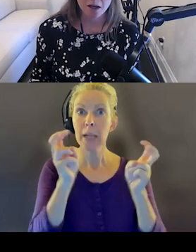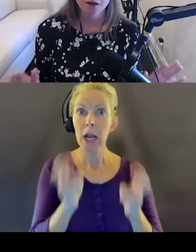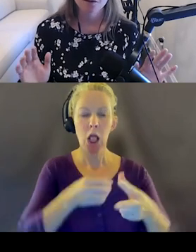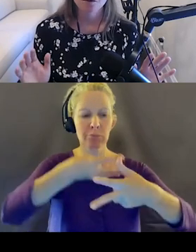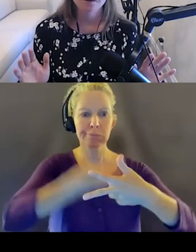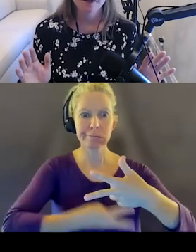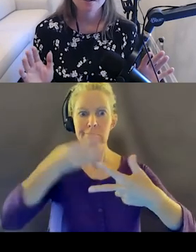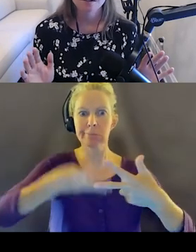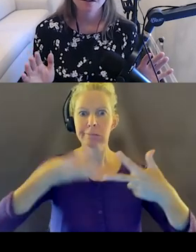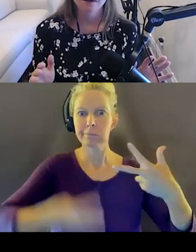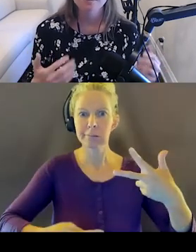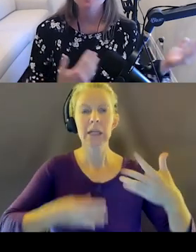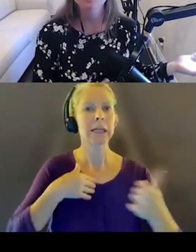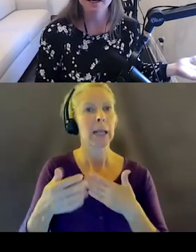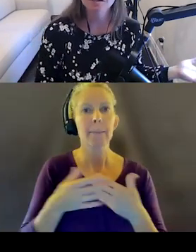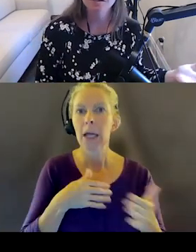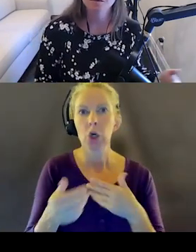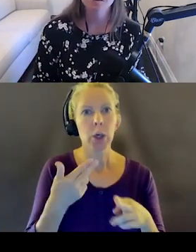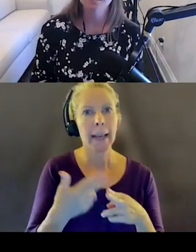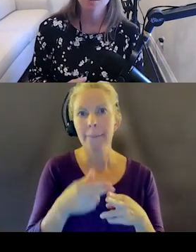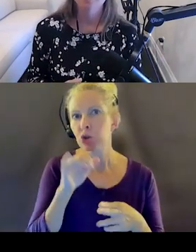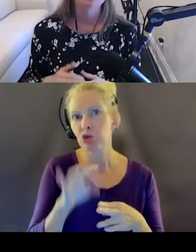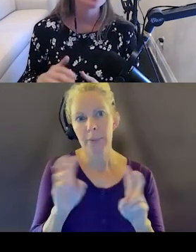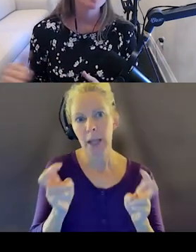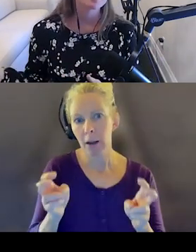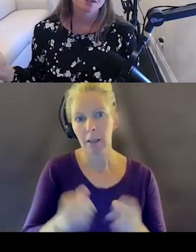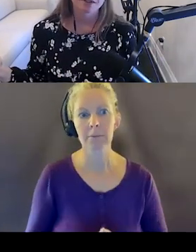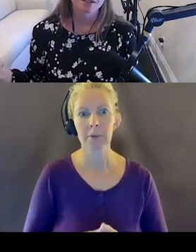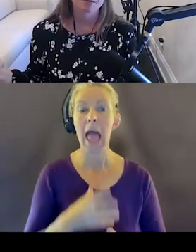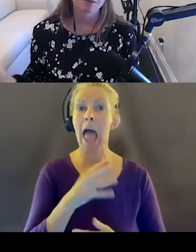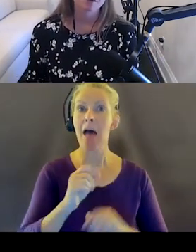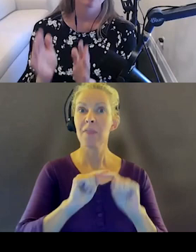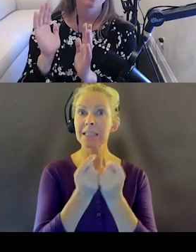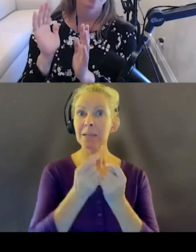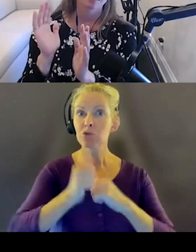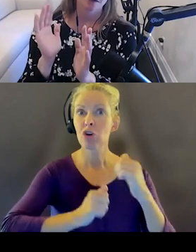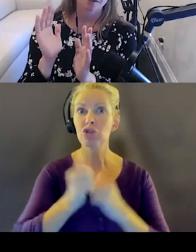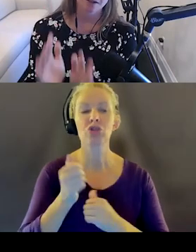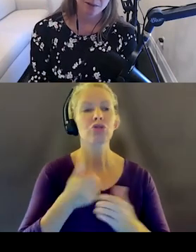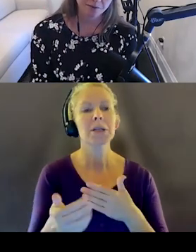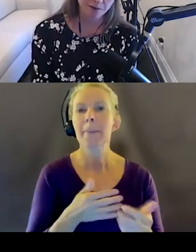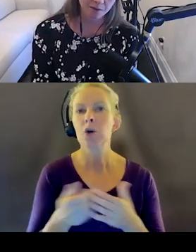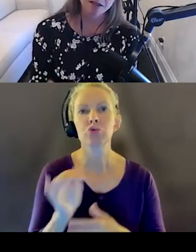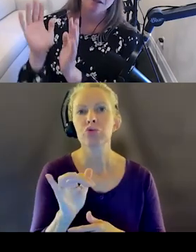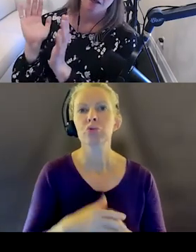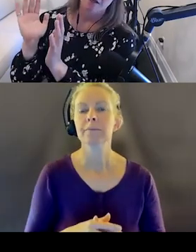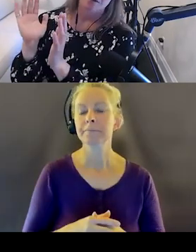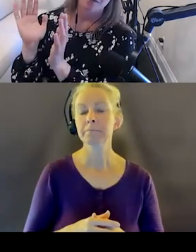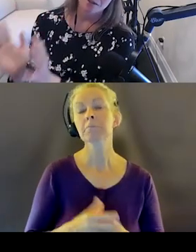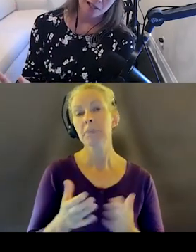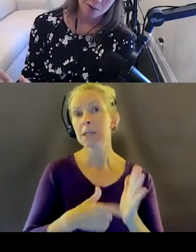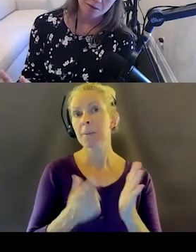structured. You could find yourself, as I was in the agency world, where you do have specific team members. There's a set of people for UX.